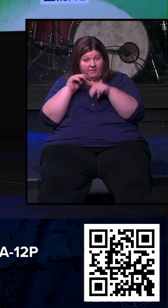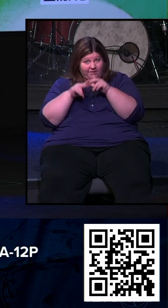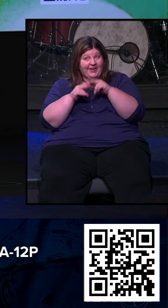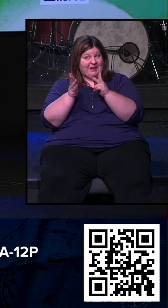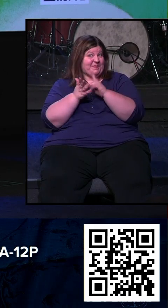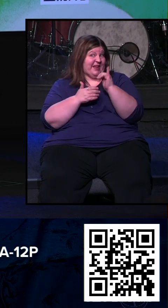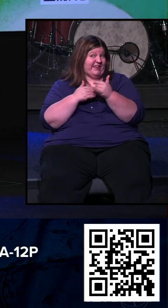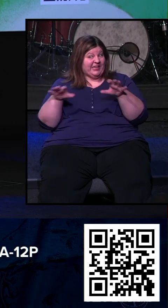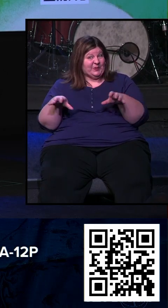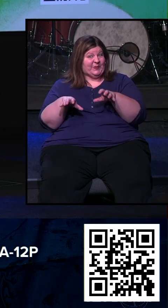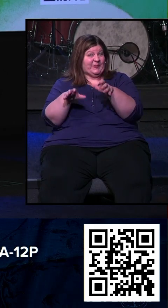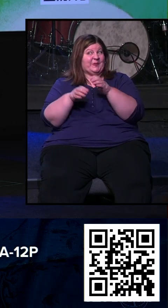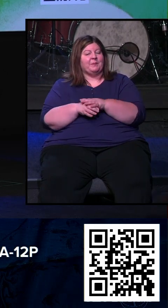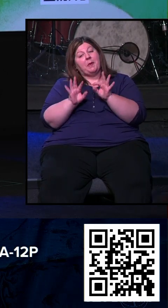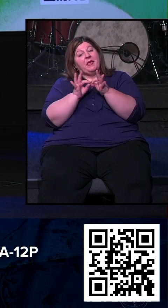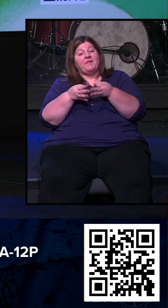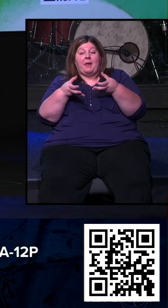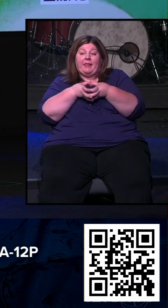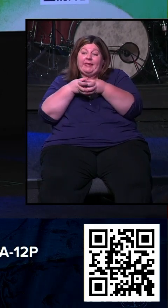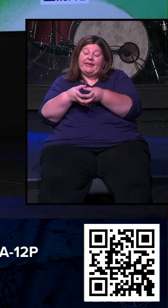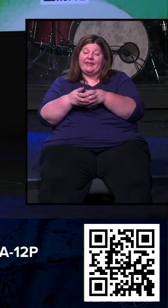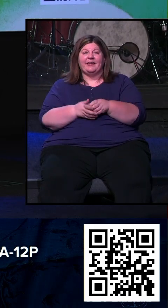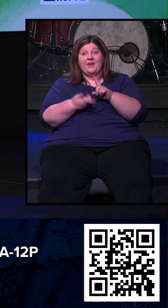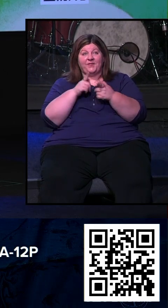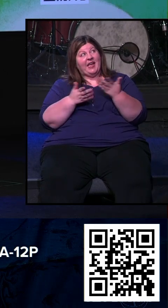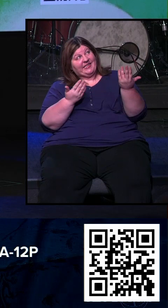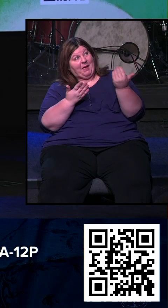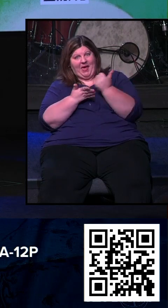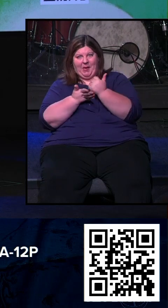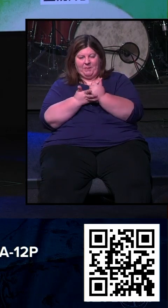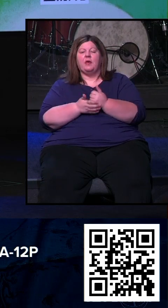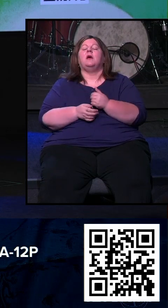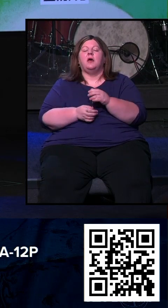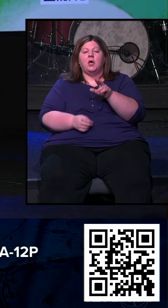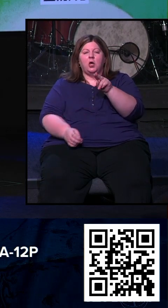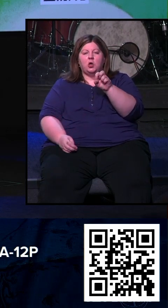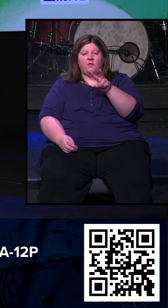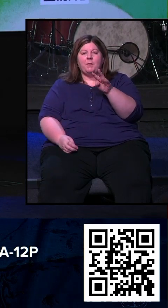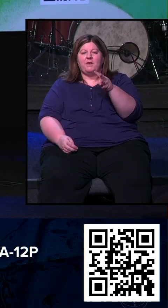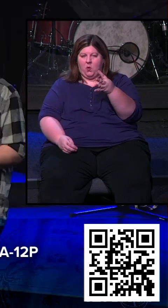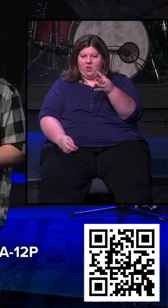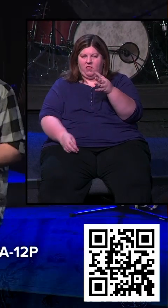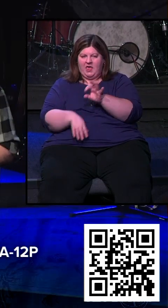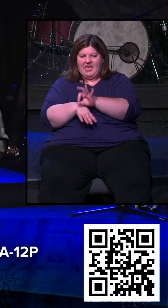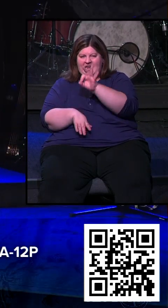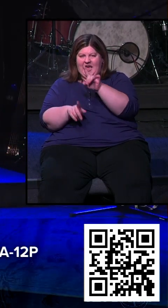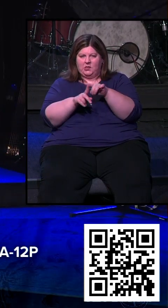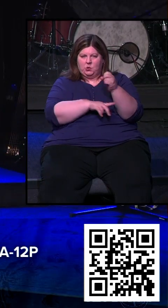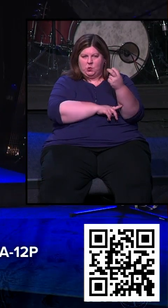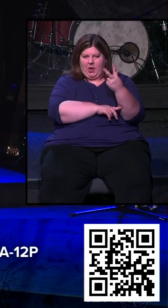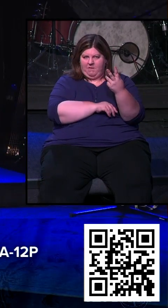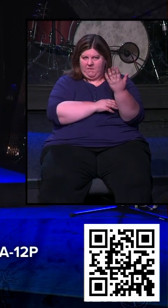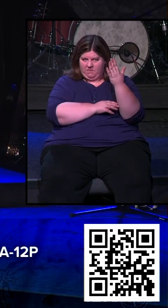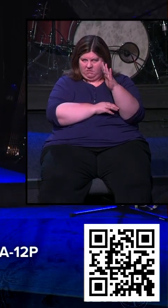that's kind of hands-on, you can do it as a family. You can invite some friends to do it. We're going to be doing that on November 4th from 9 o'clock until 12 o'clock.